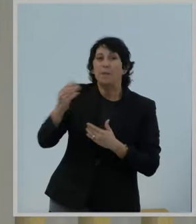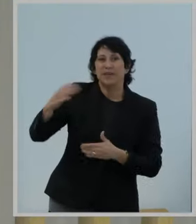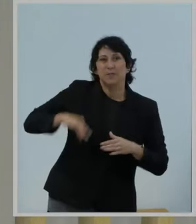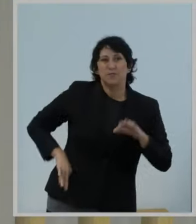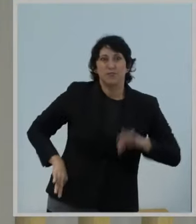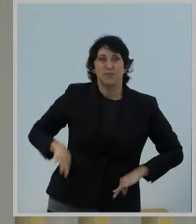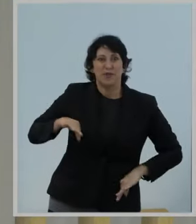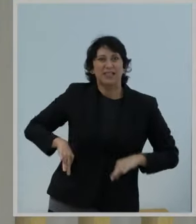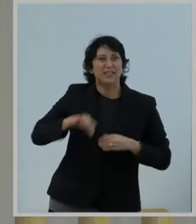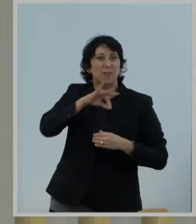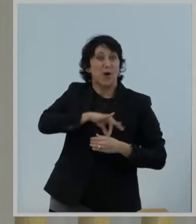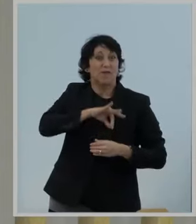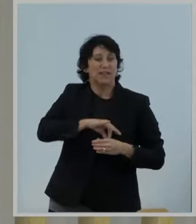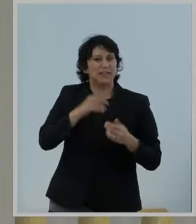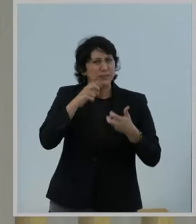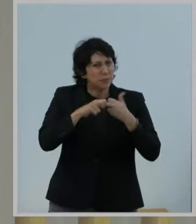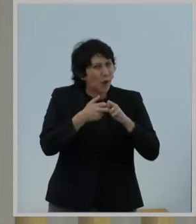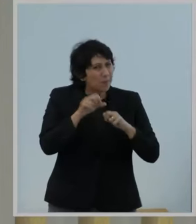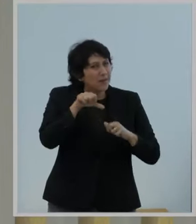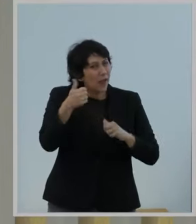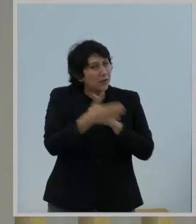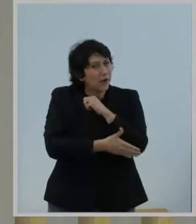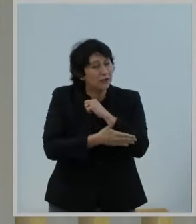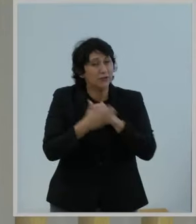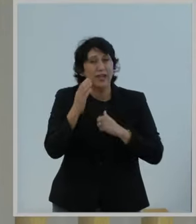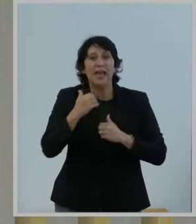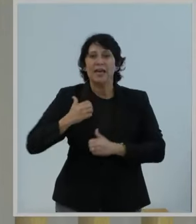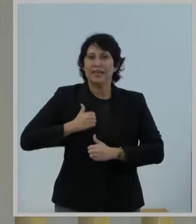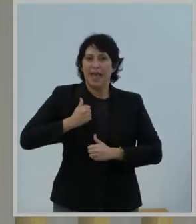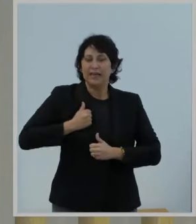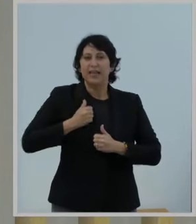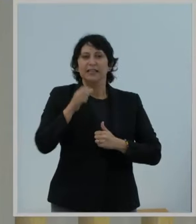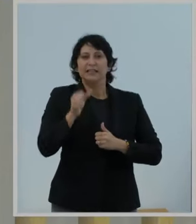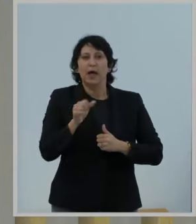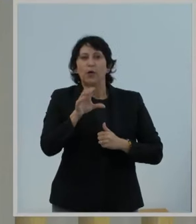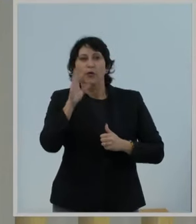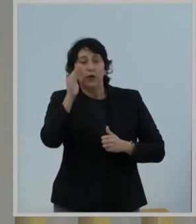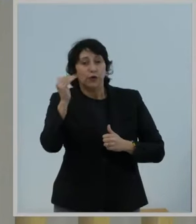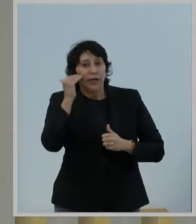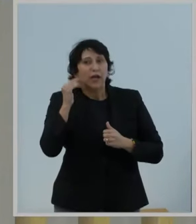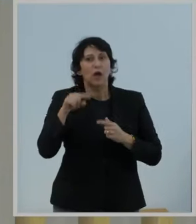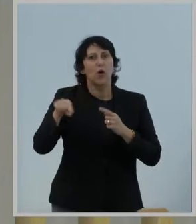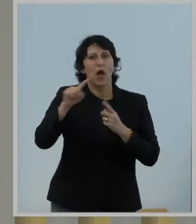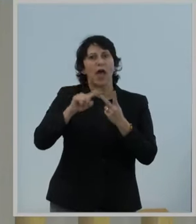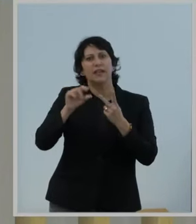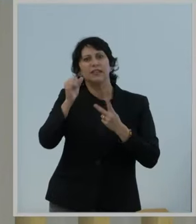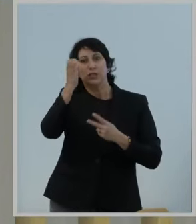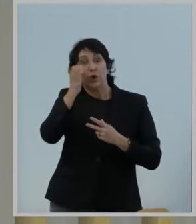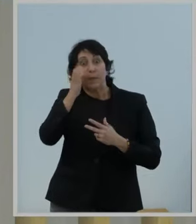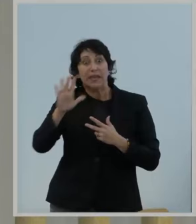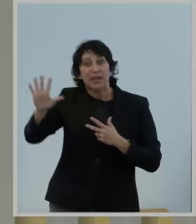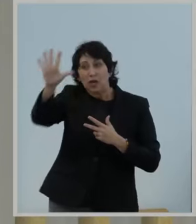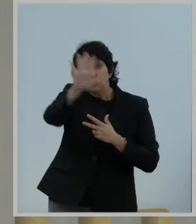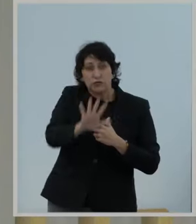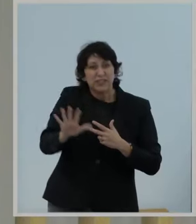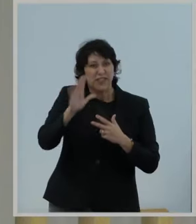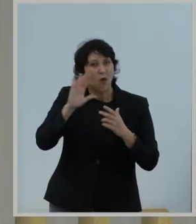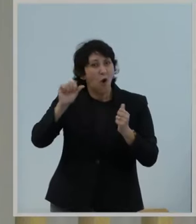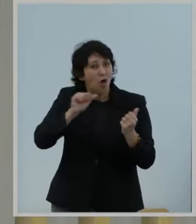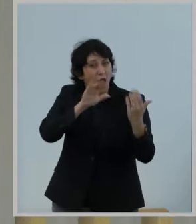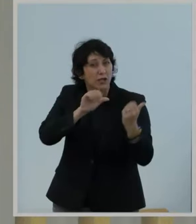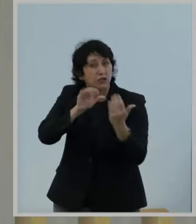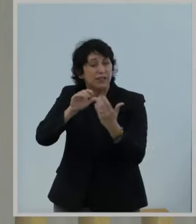problem in other countries that the European Union, Canada, and South Korea all adopted or are adopting laws precisely to address this problem